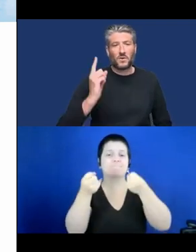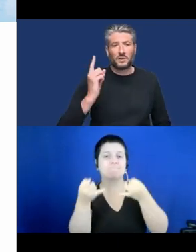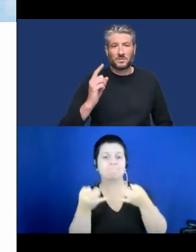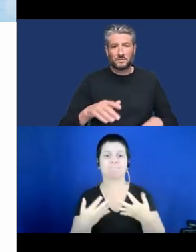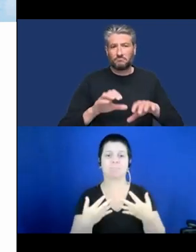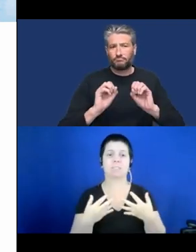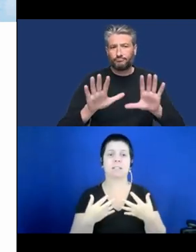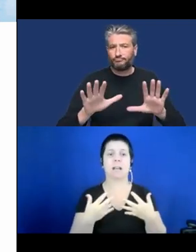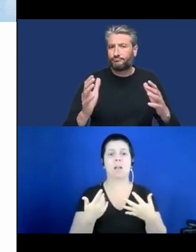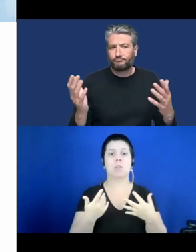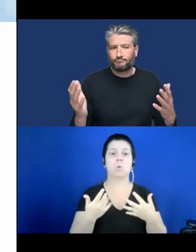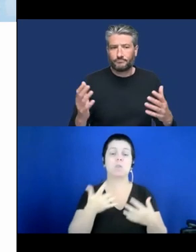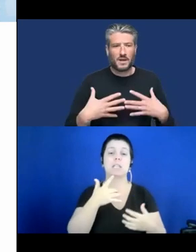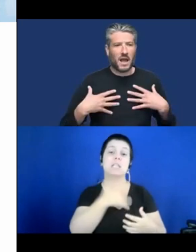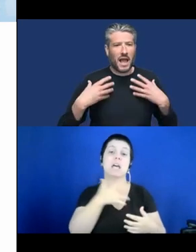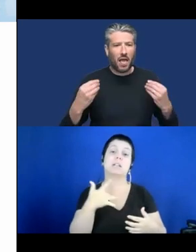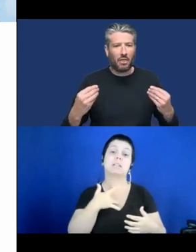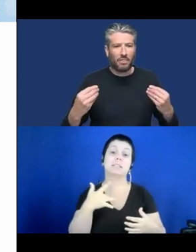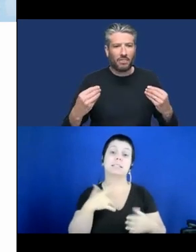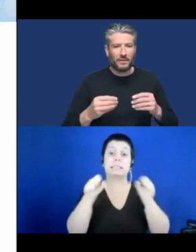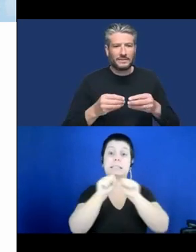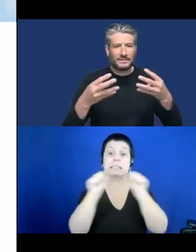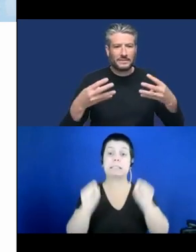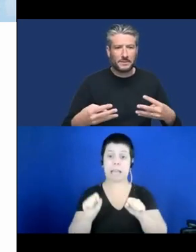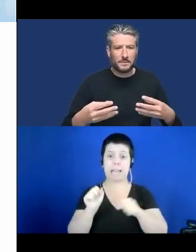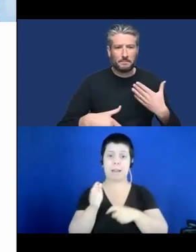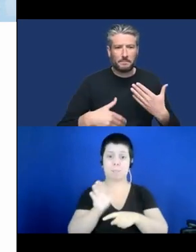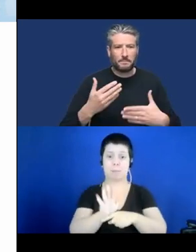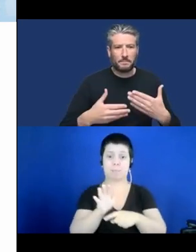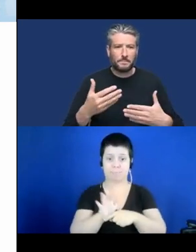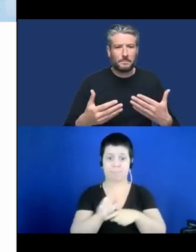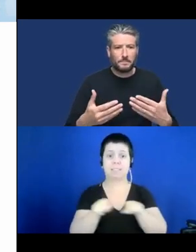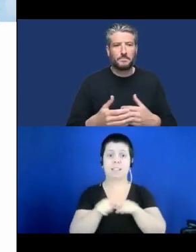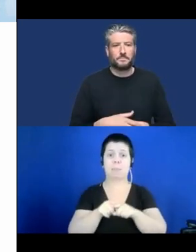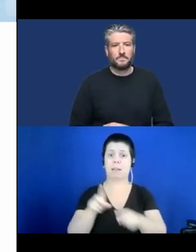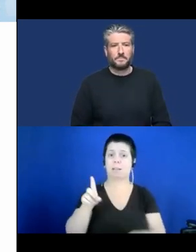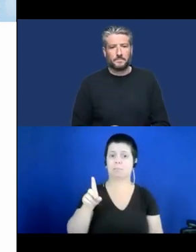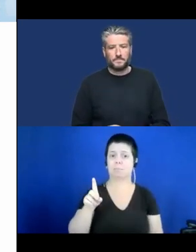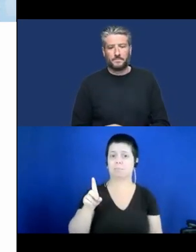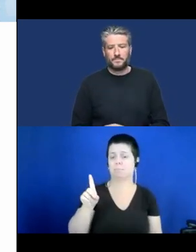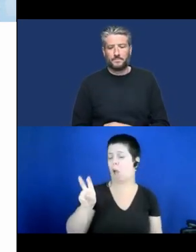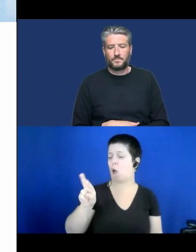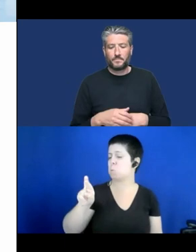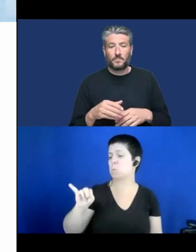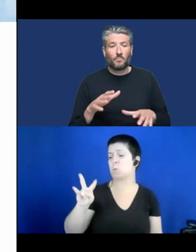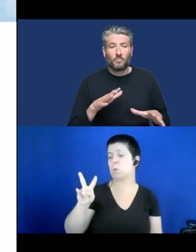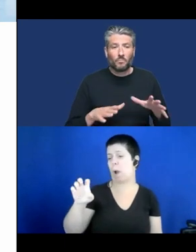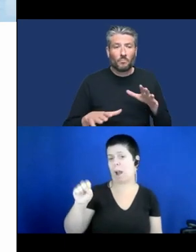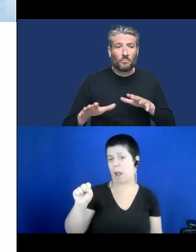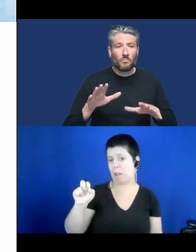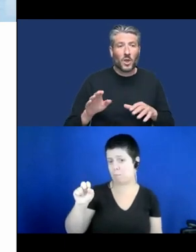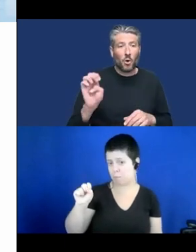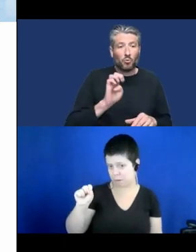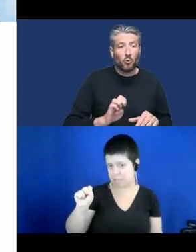Because in reality, in most European countries and many